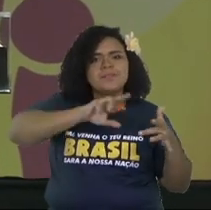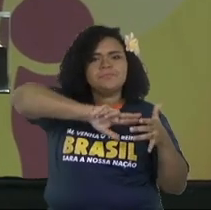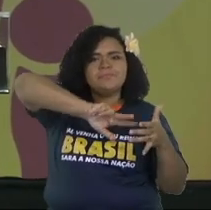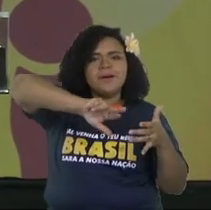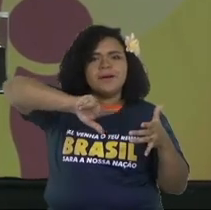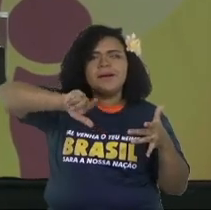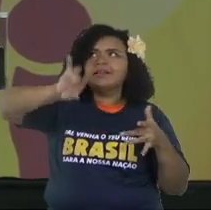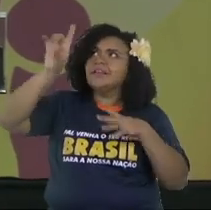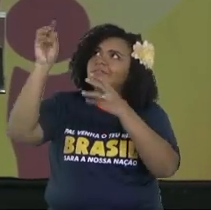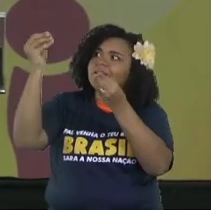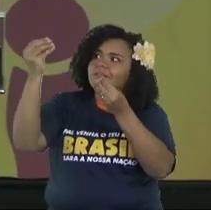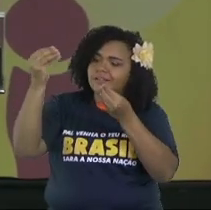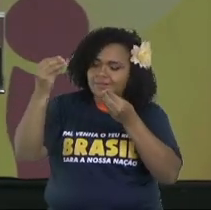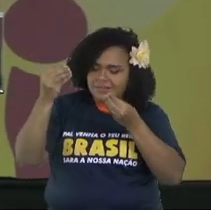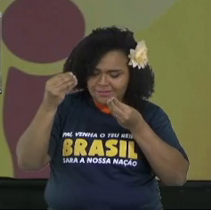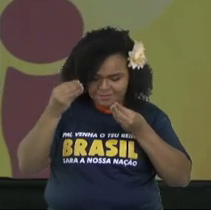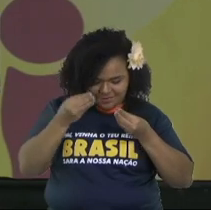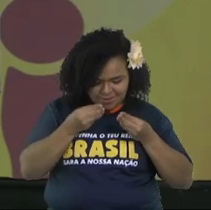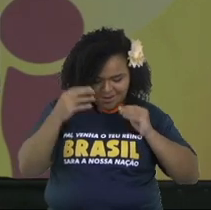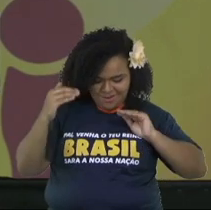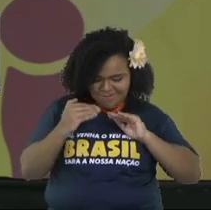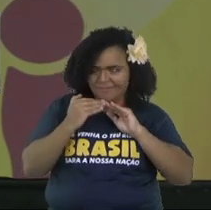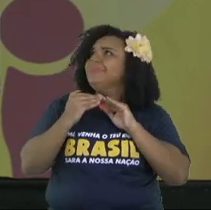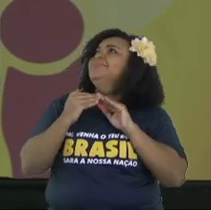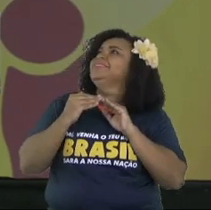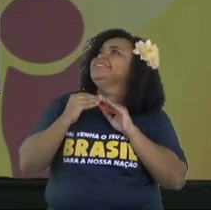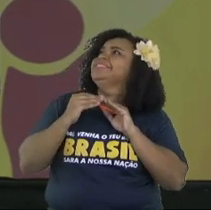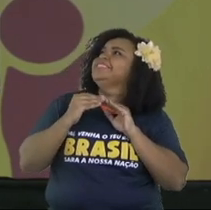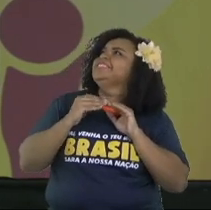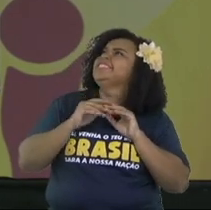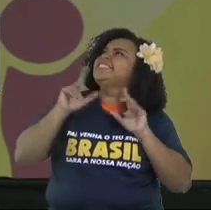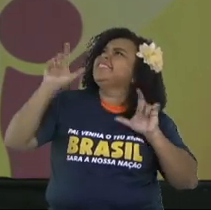In fact, Godness...